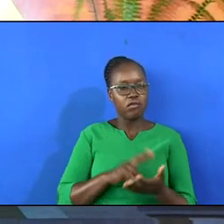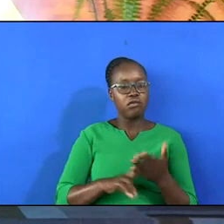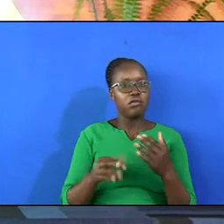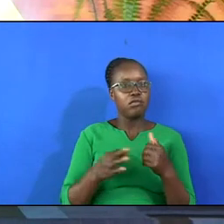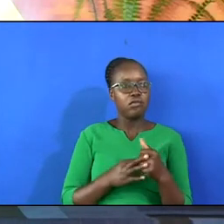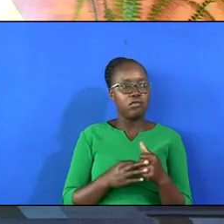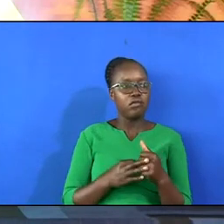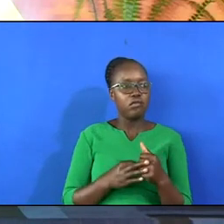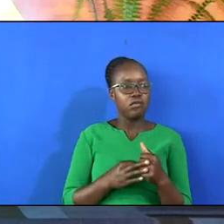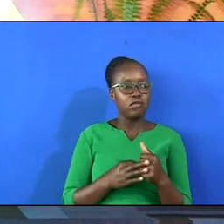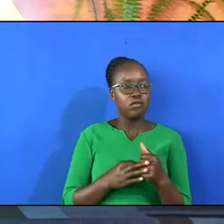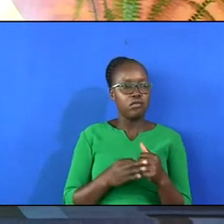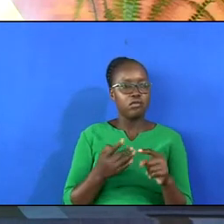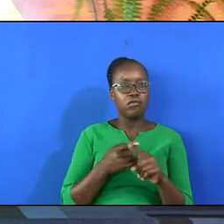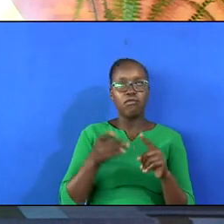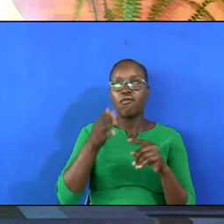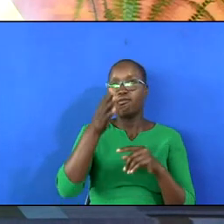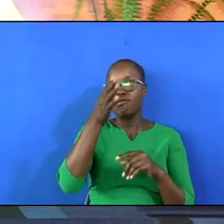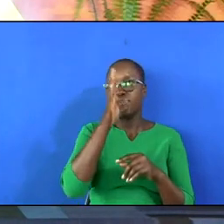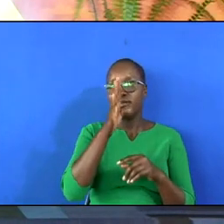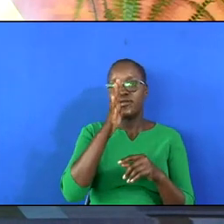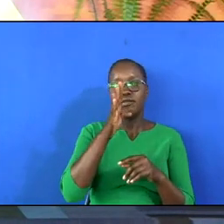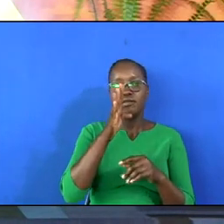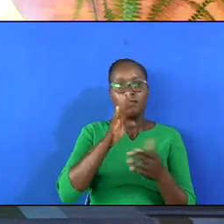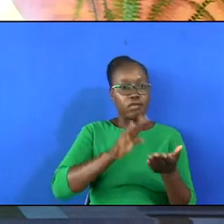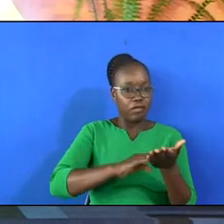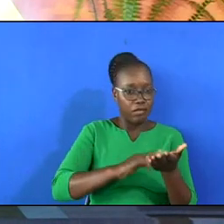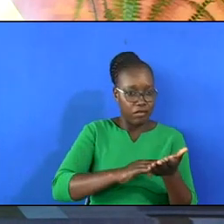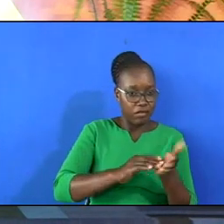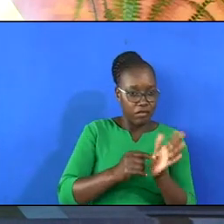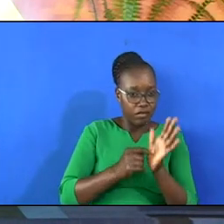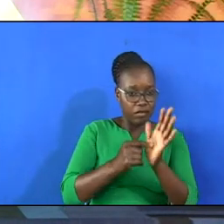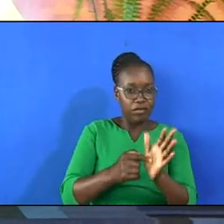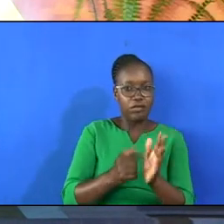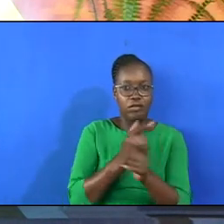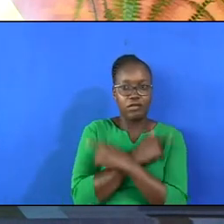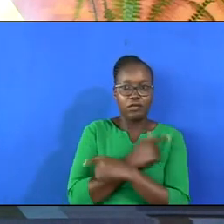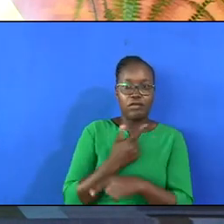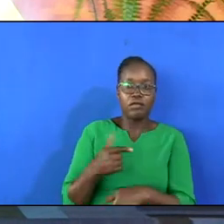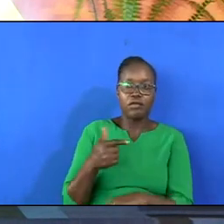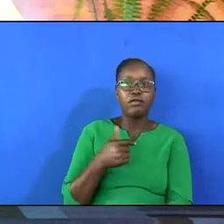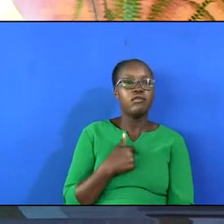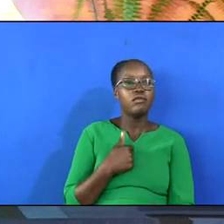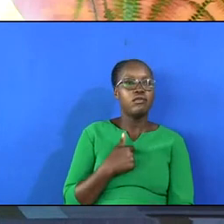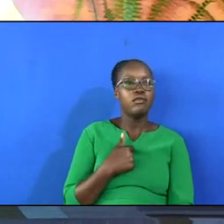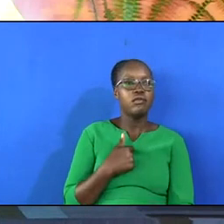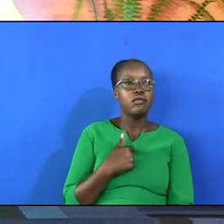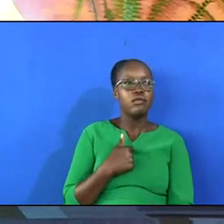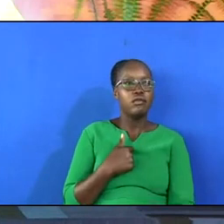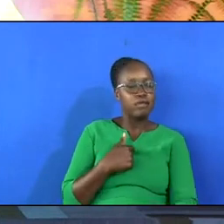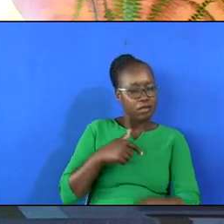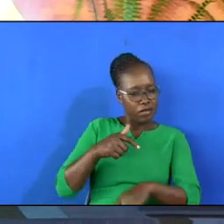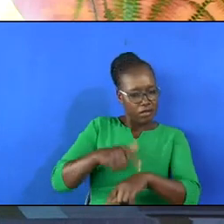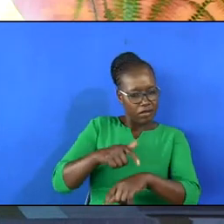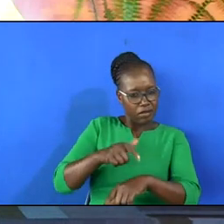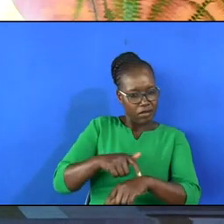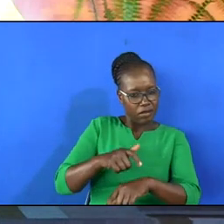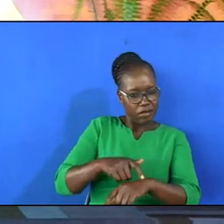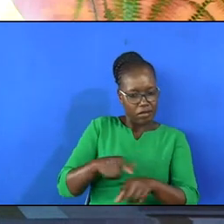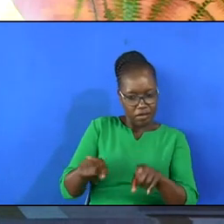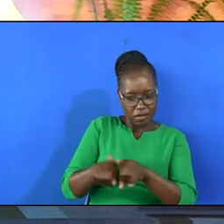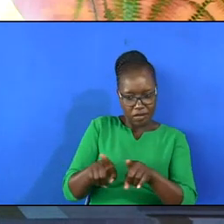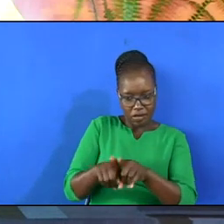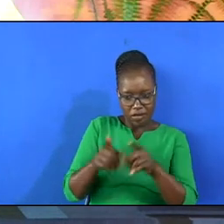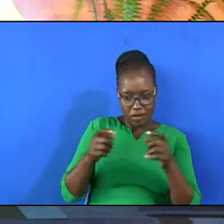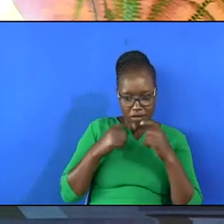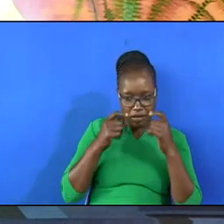8, But God commented his love towards us. In that while we